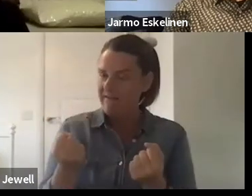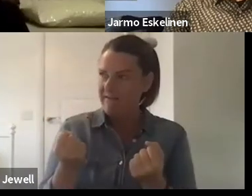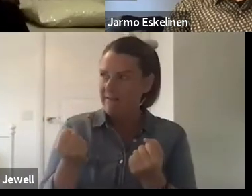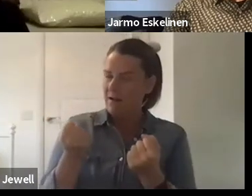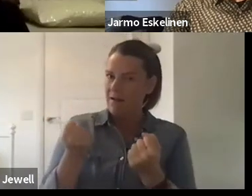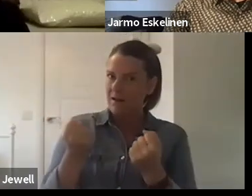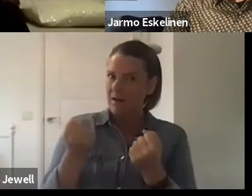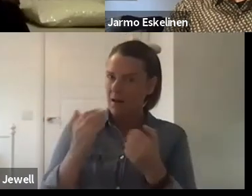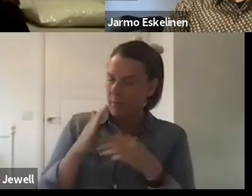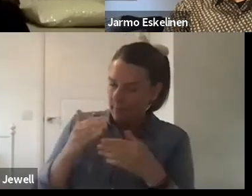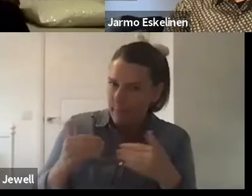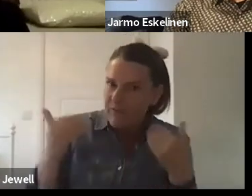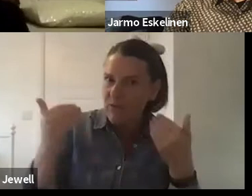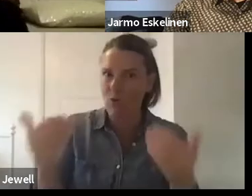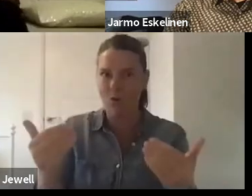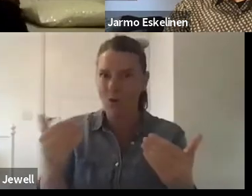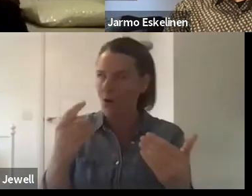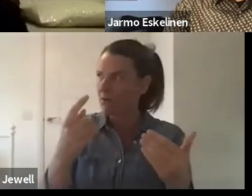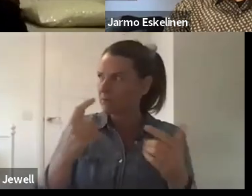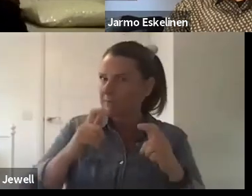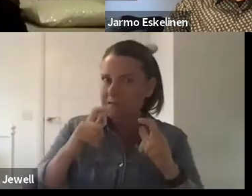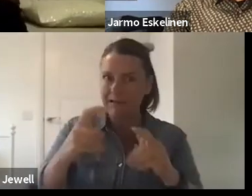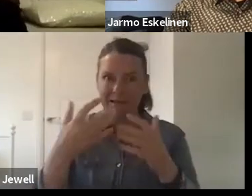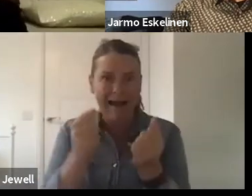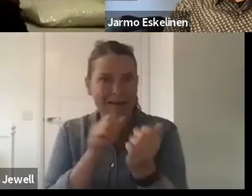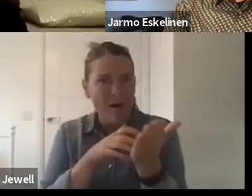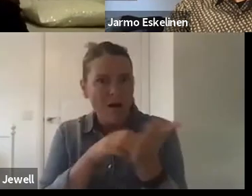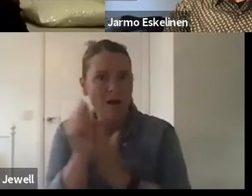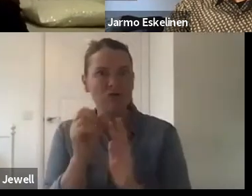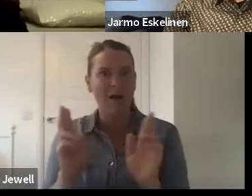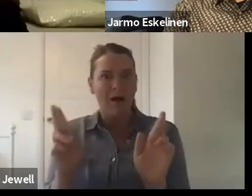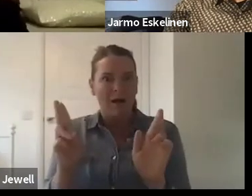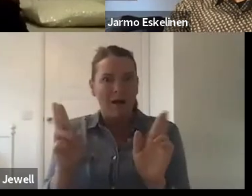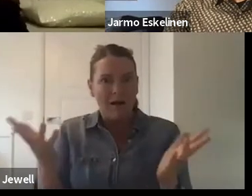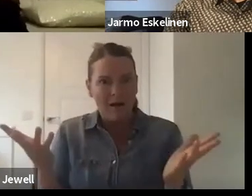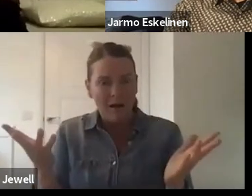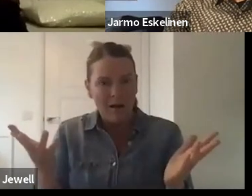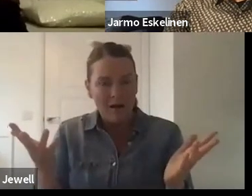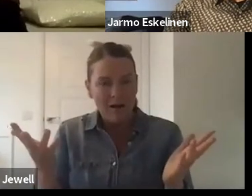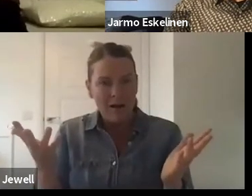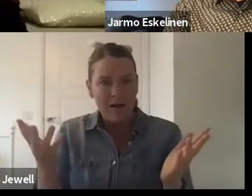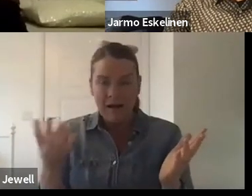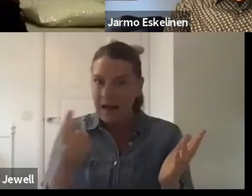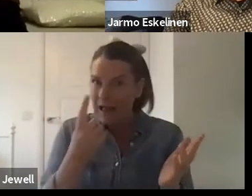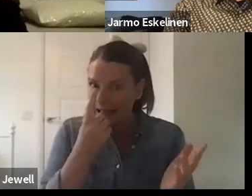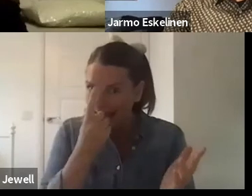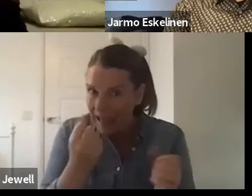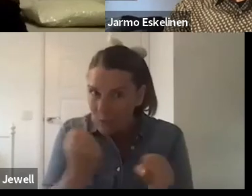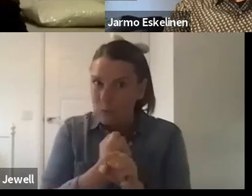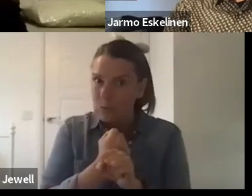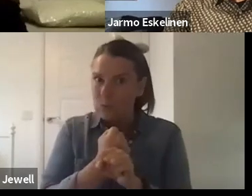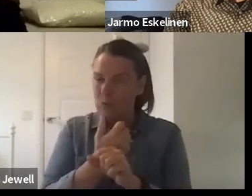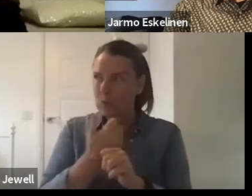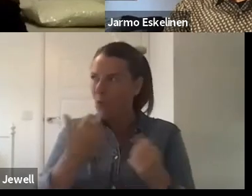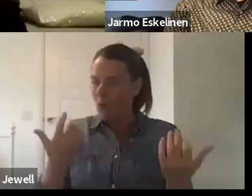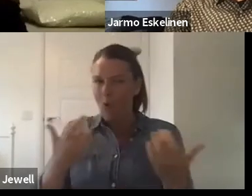initiatives, connections and voices? Have we still got ambition and a sense of possibility? Or are we